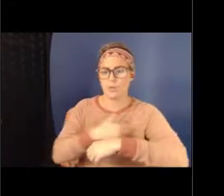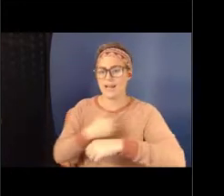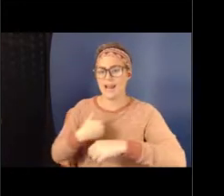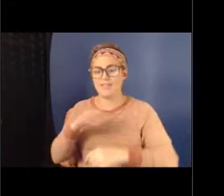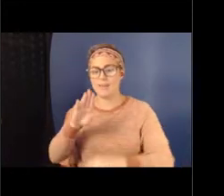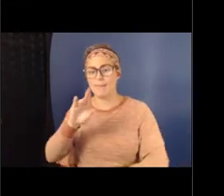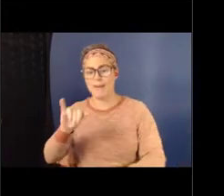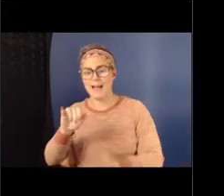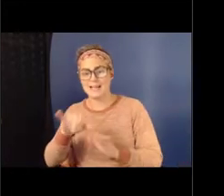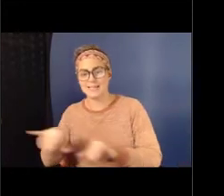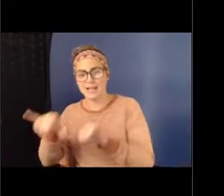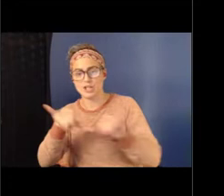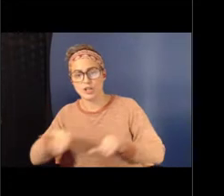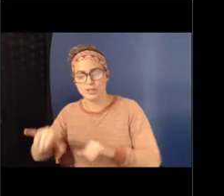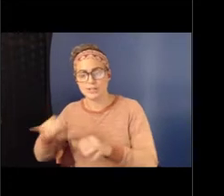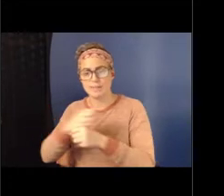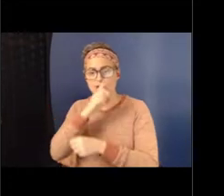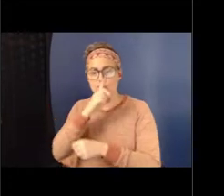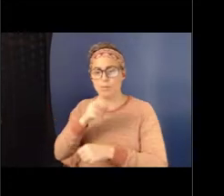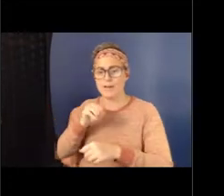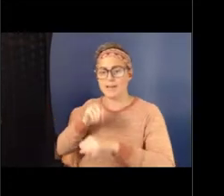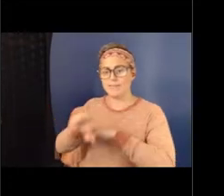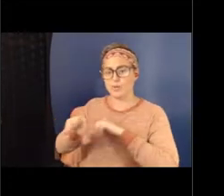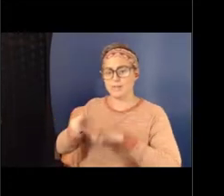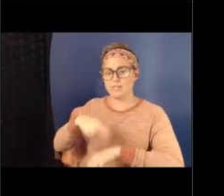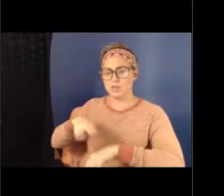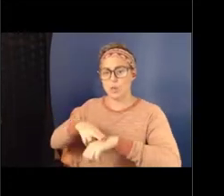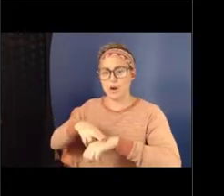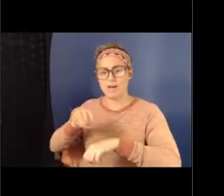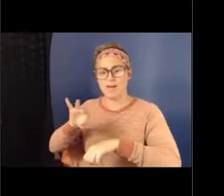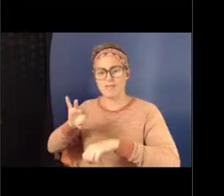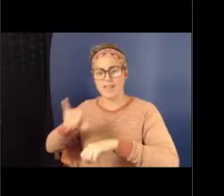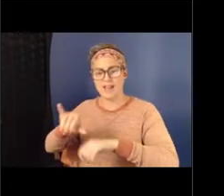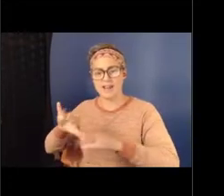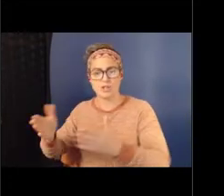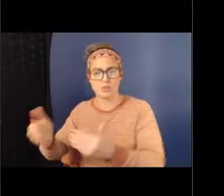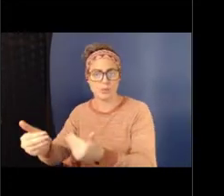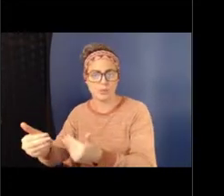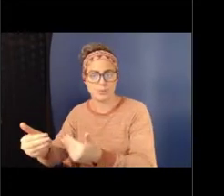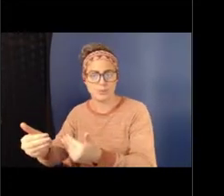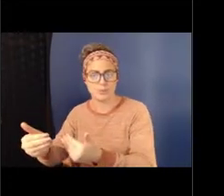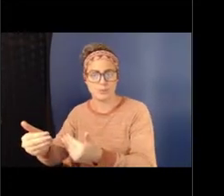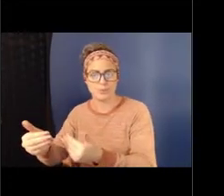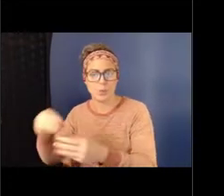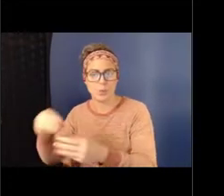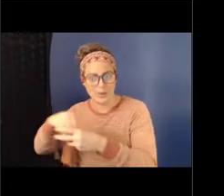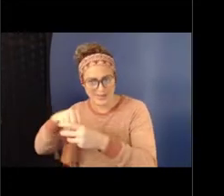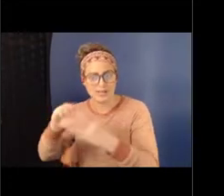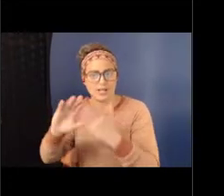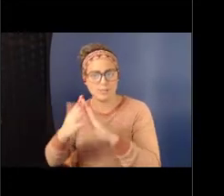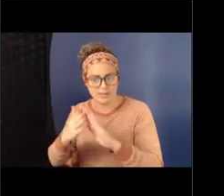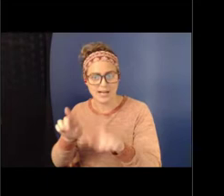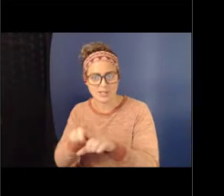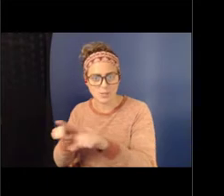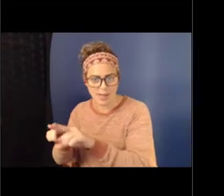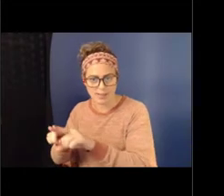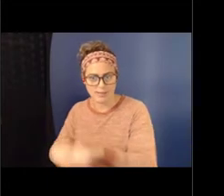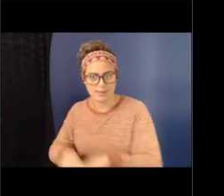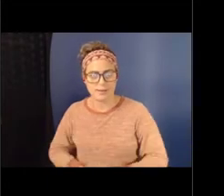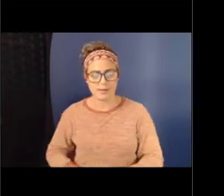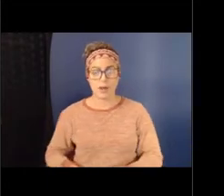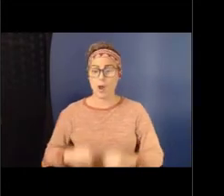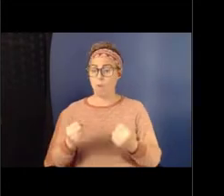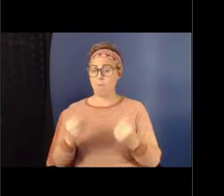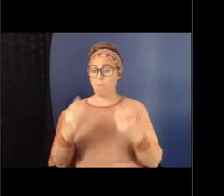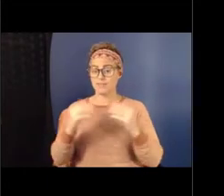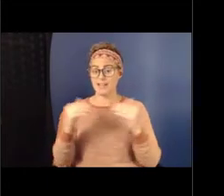influence to shift the norm within a classroom, within a school, within a community. Multi-level strategies, right? We